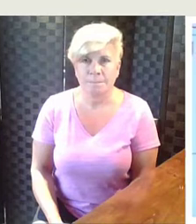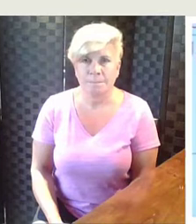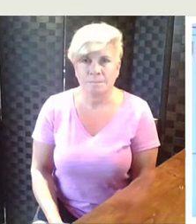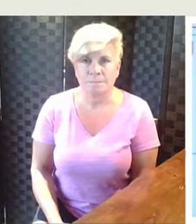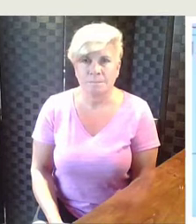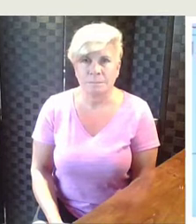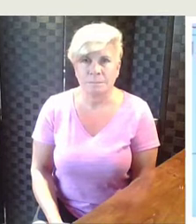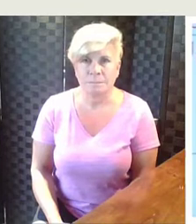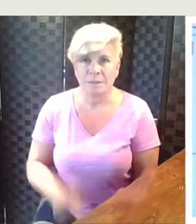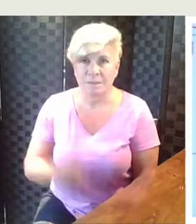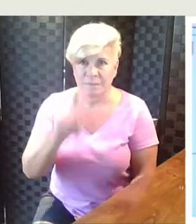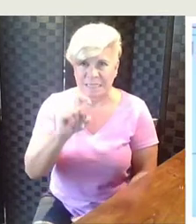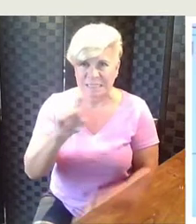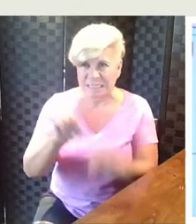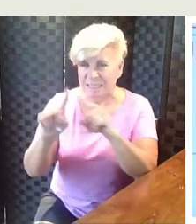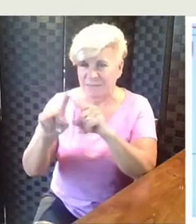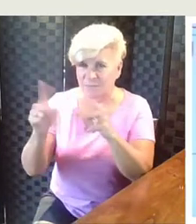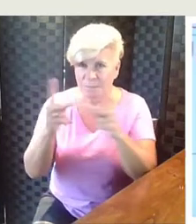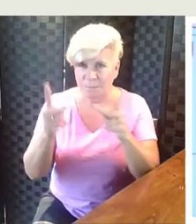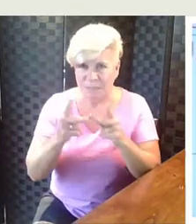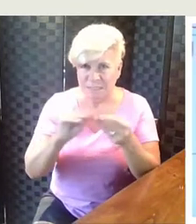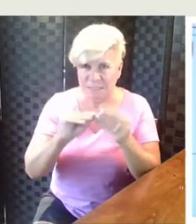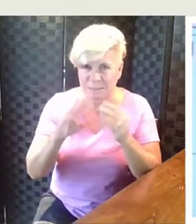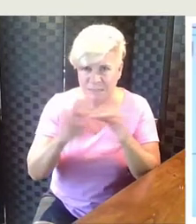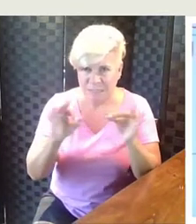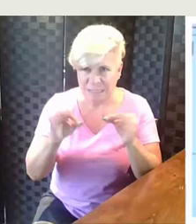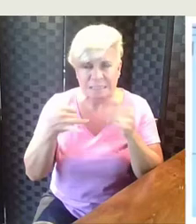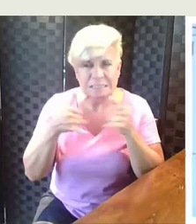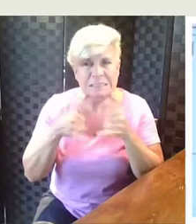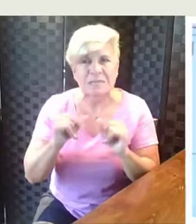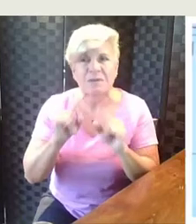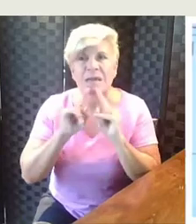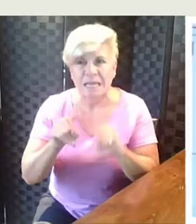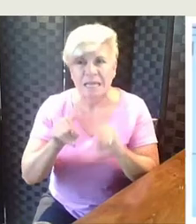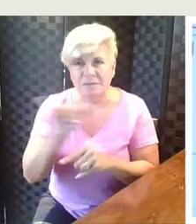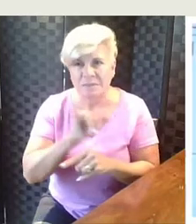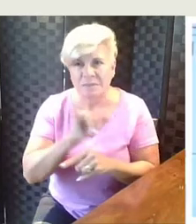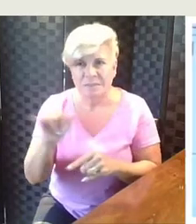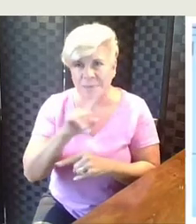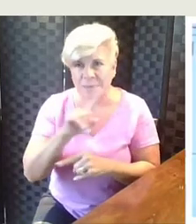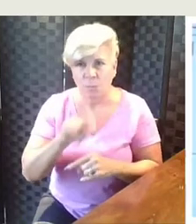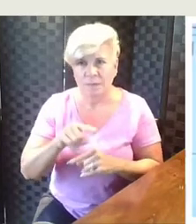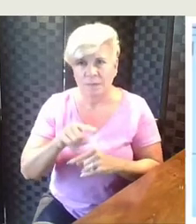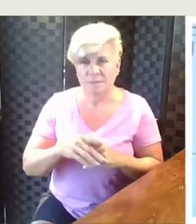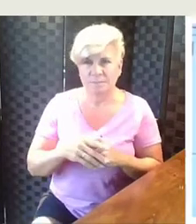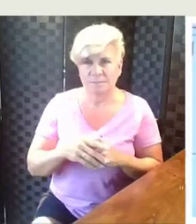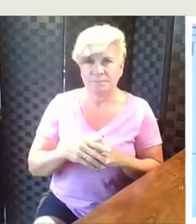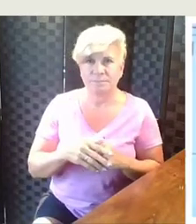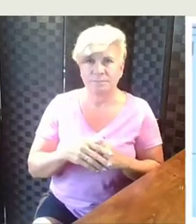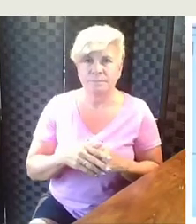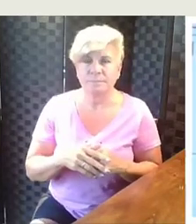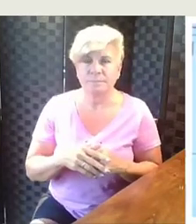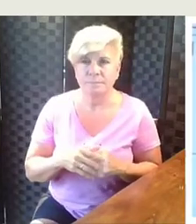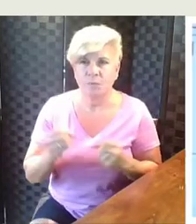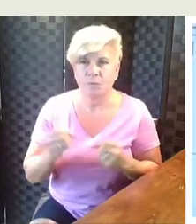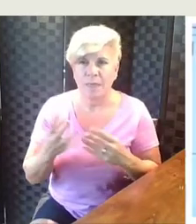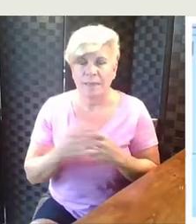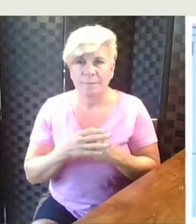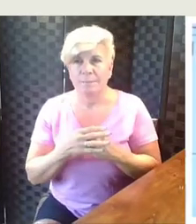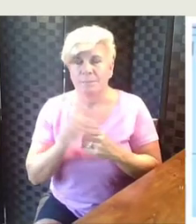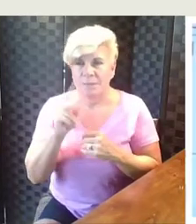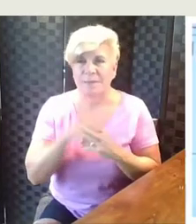Even though that X is in different places in our equation, it's still going to answer that same question. All right.